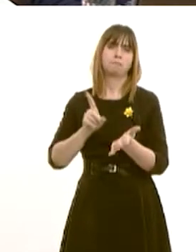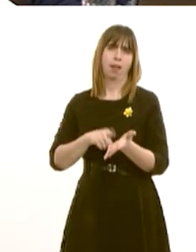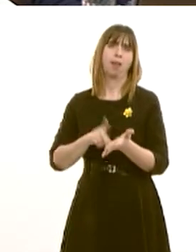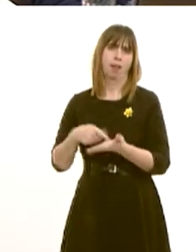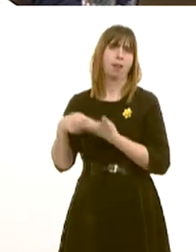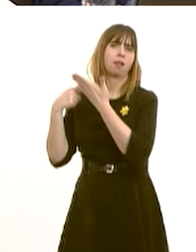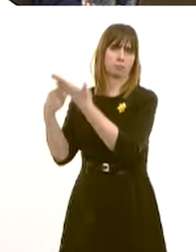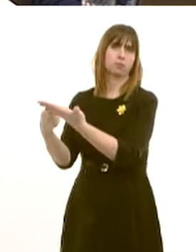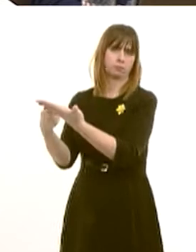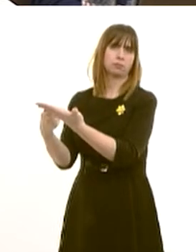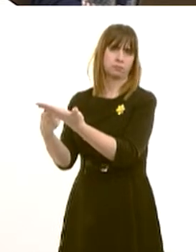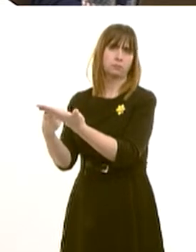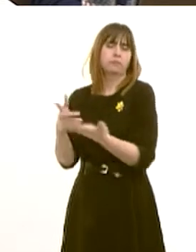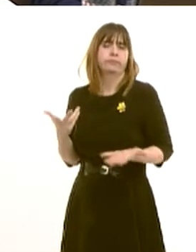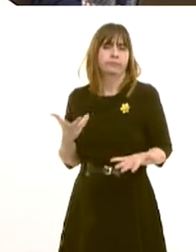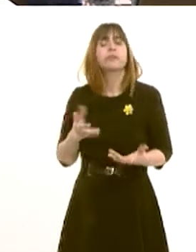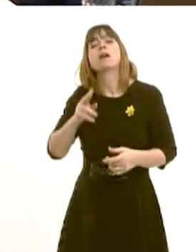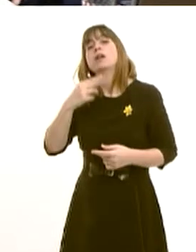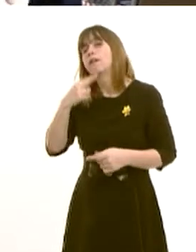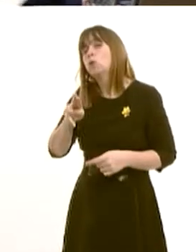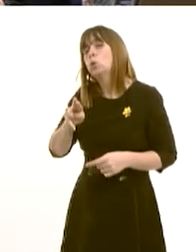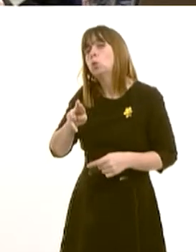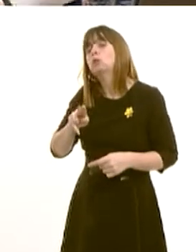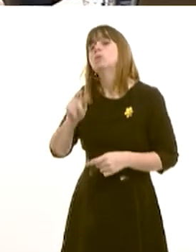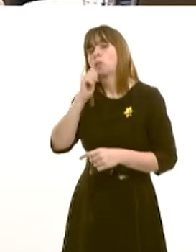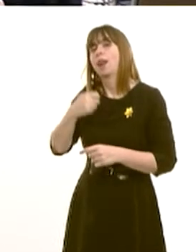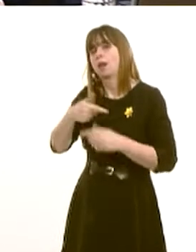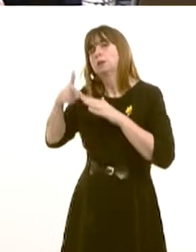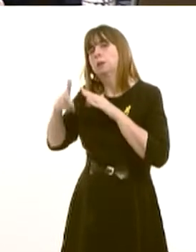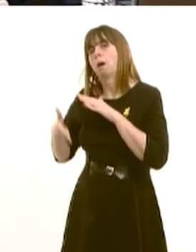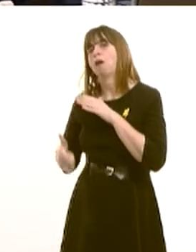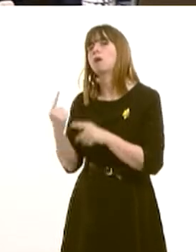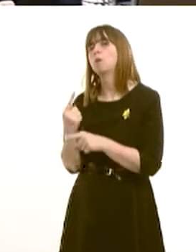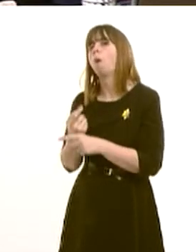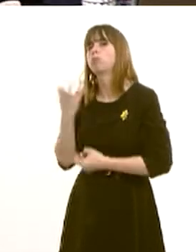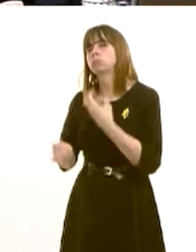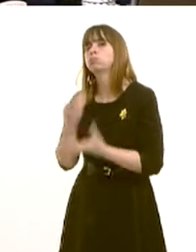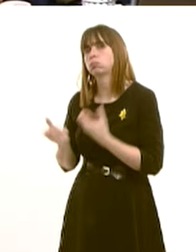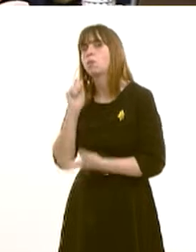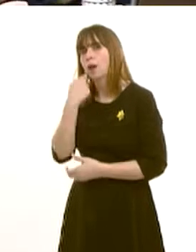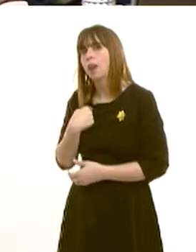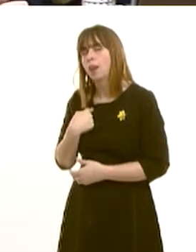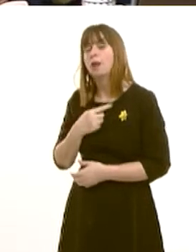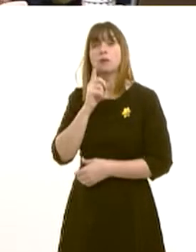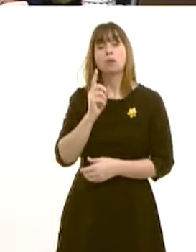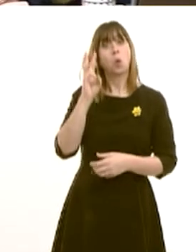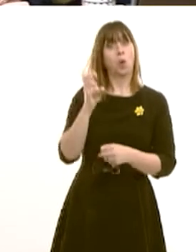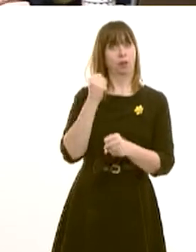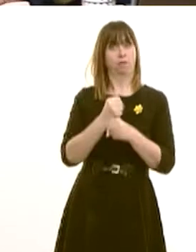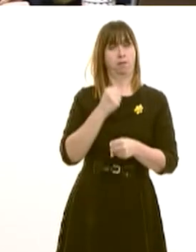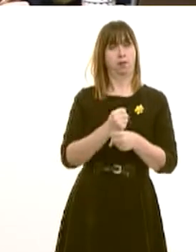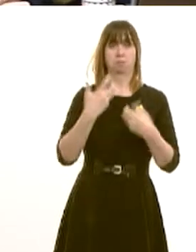I'll go into more detail when I make the statement, but suffice to say it's quite clear that the points that were made by the Welsh Government